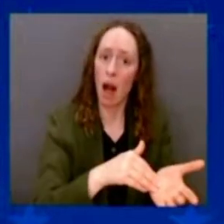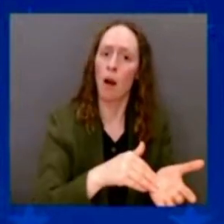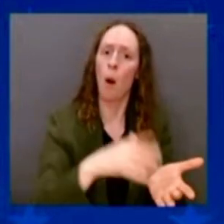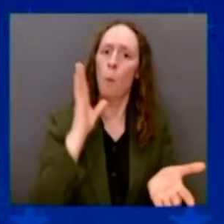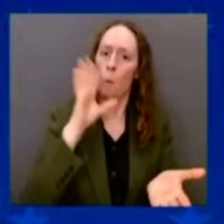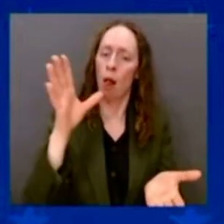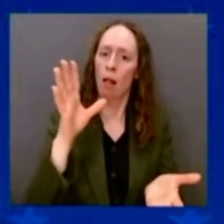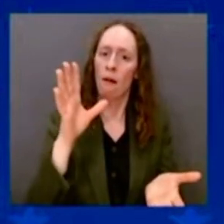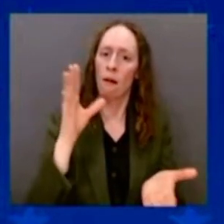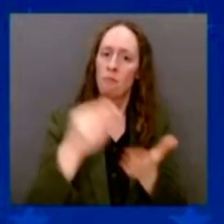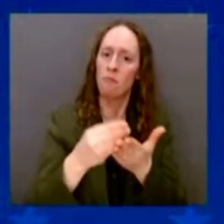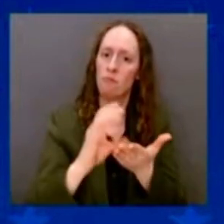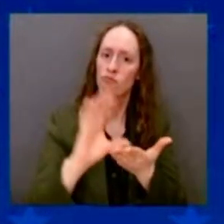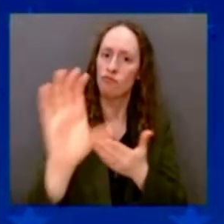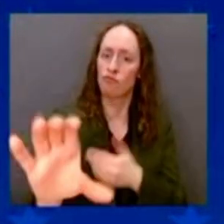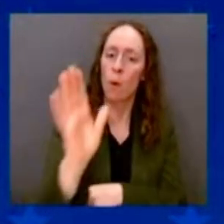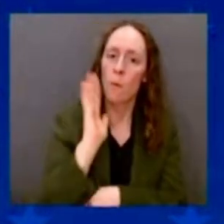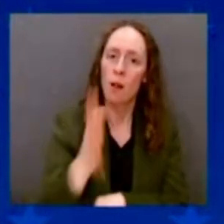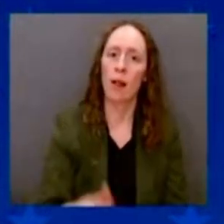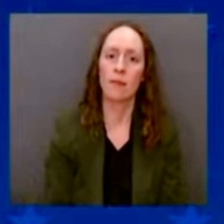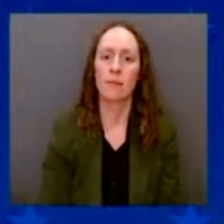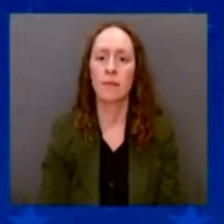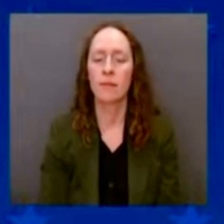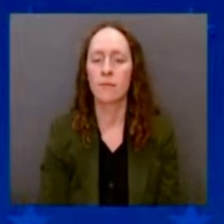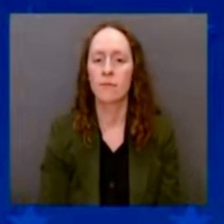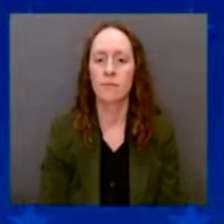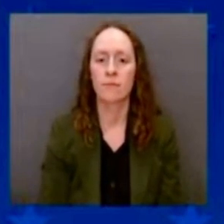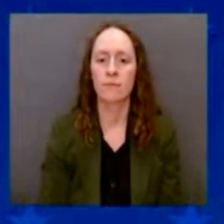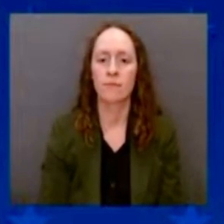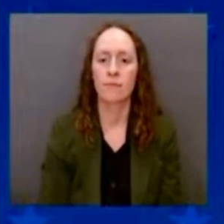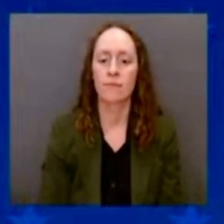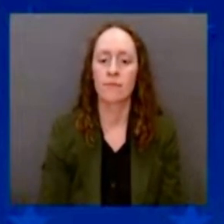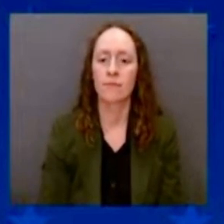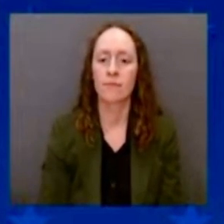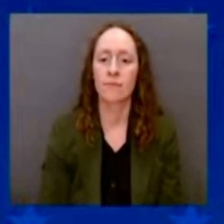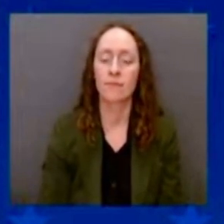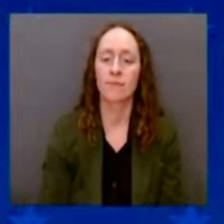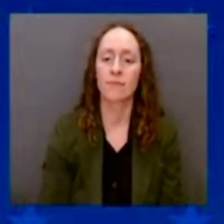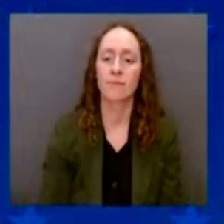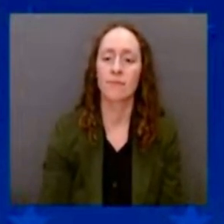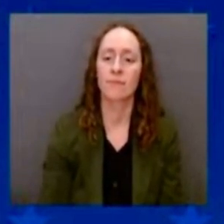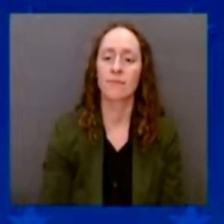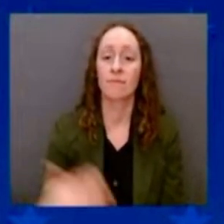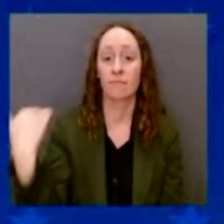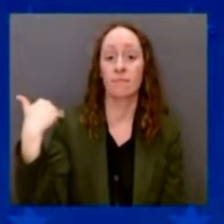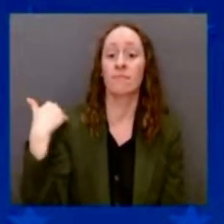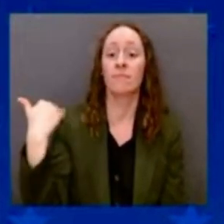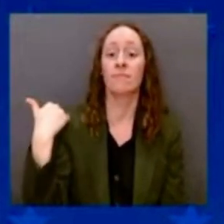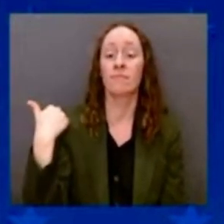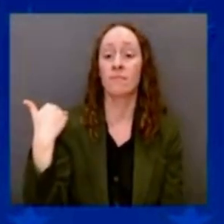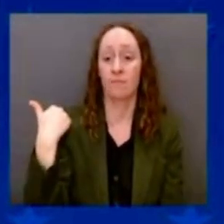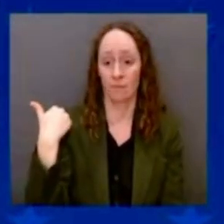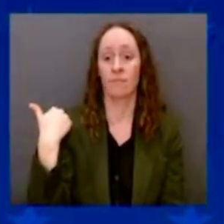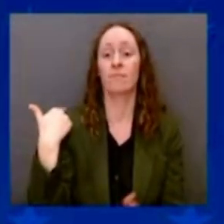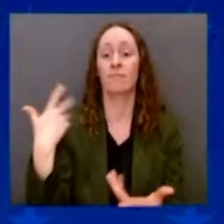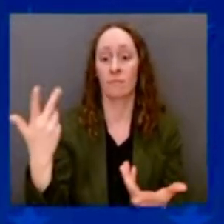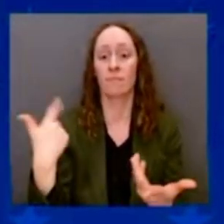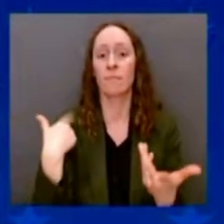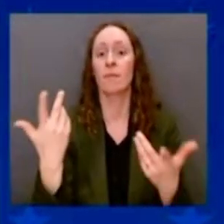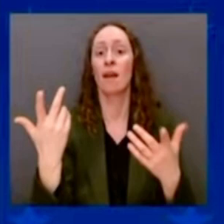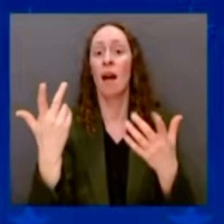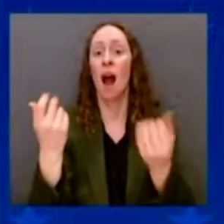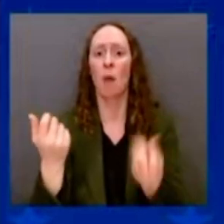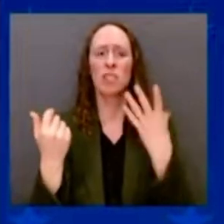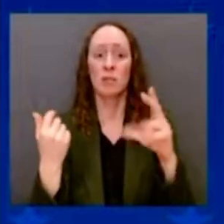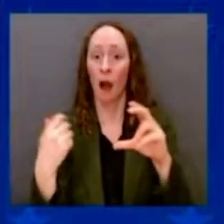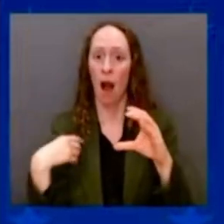increases by another $820. It used to be, if you went to University of Pennsylvania — I mean, Penn State or the University of Delaware, where